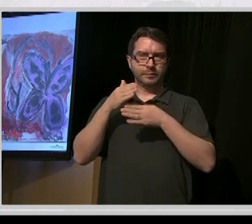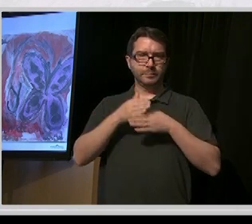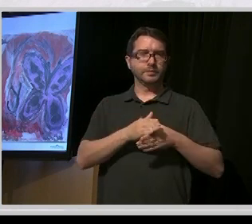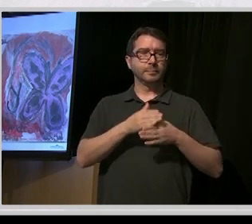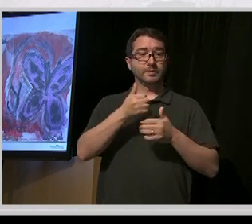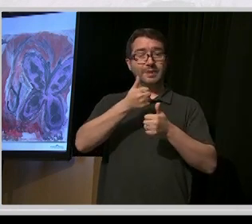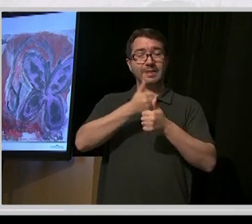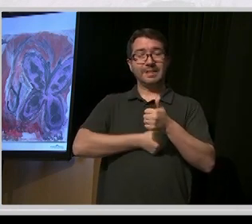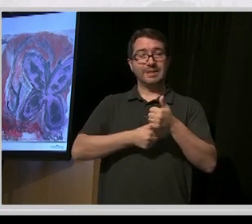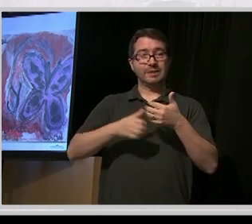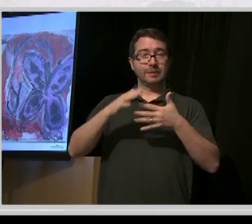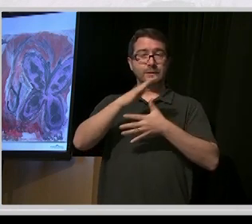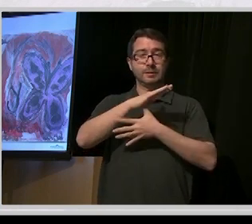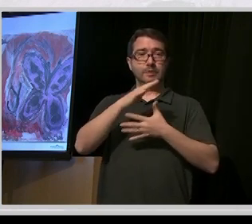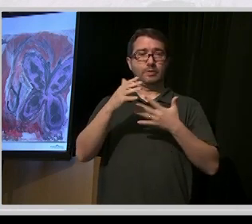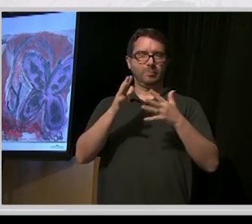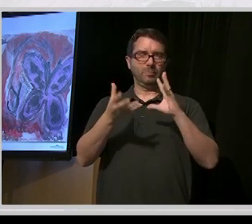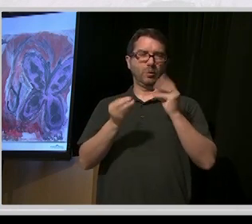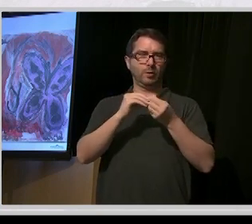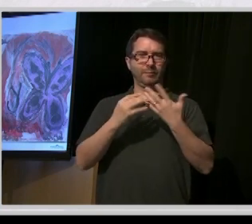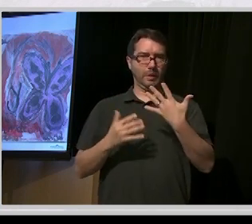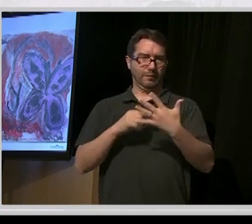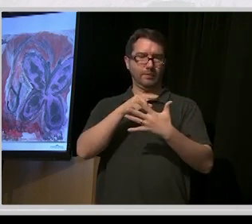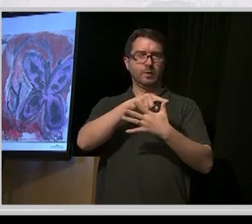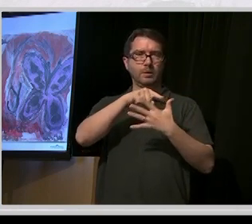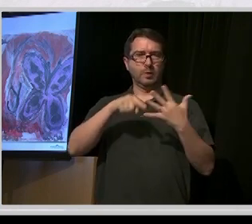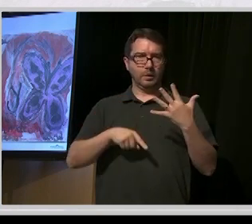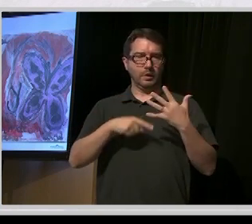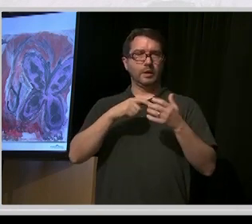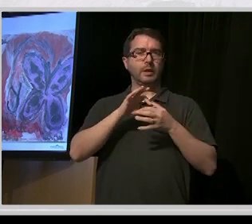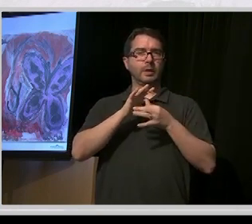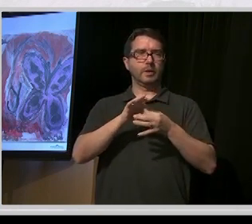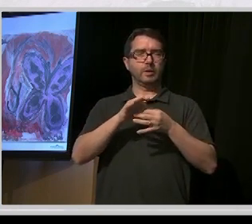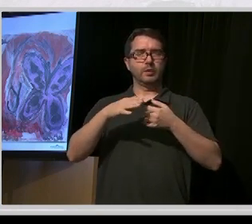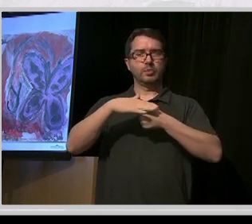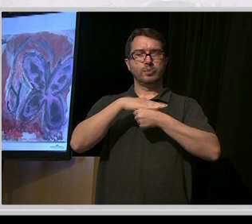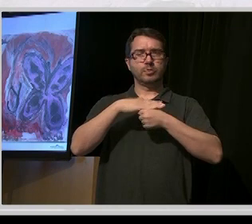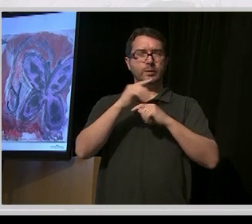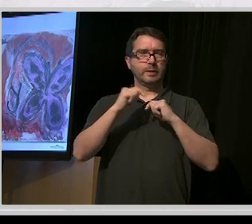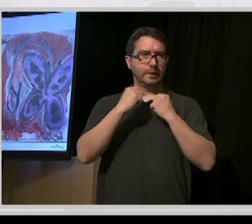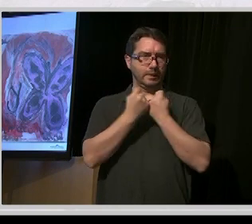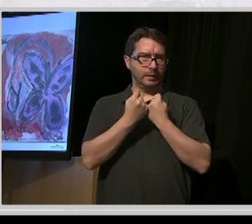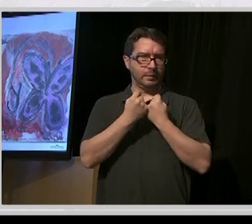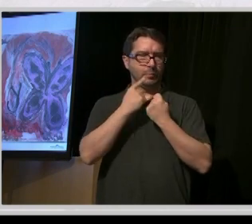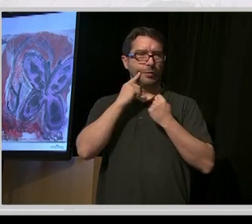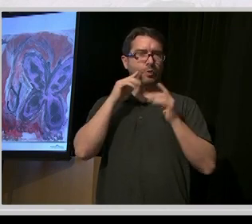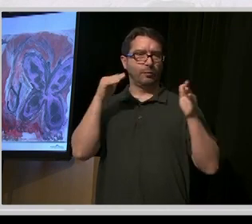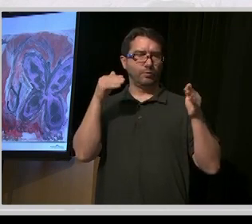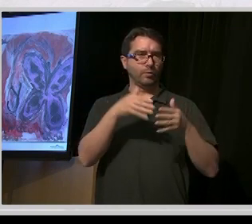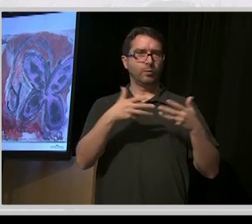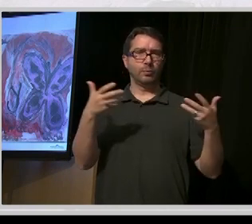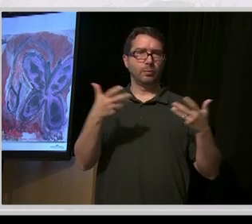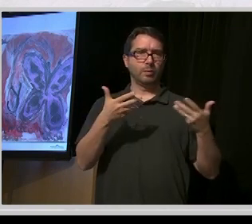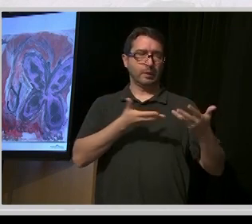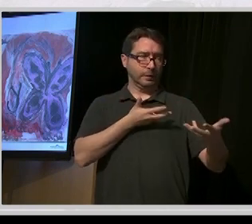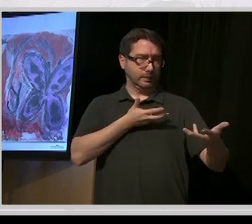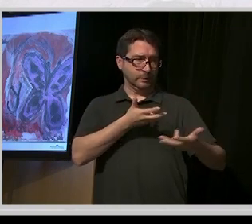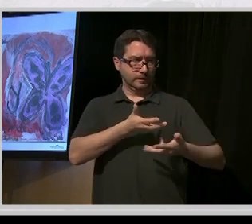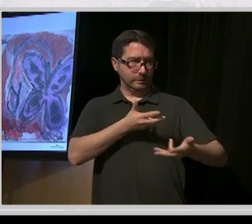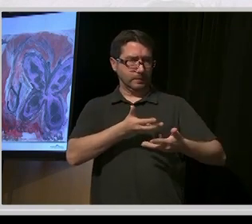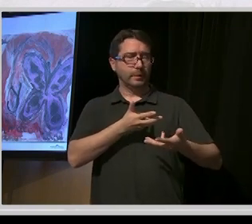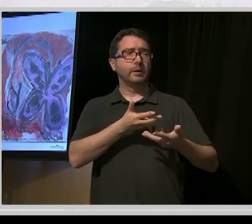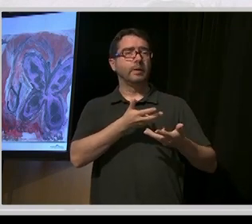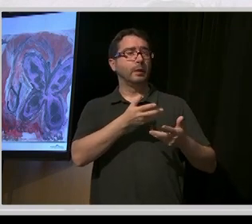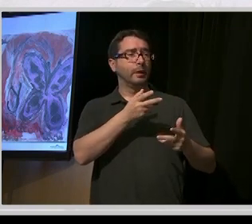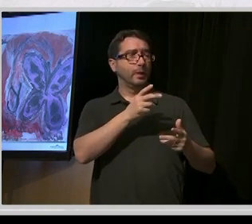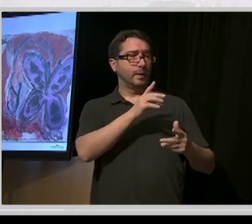have a dedicated closure team that's sole focus will be working with those individuals and with those institutions to